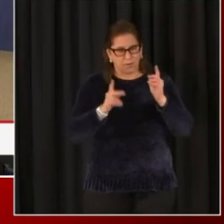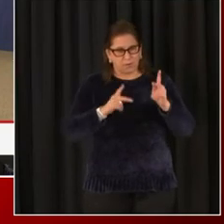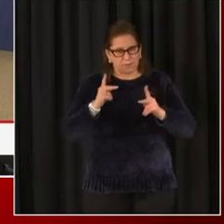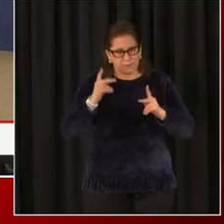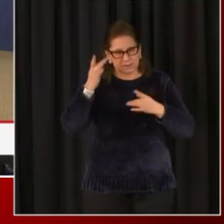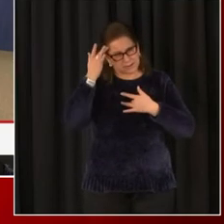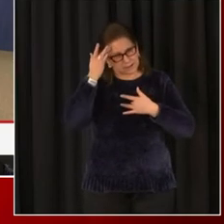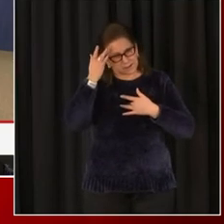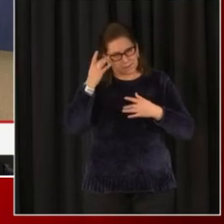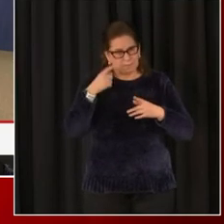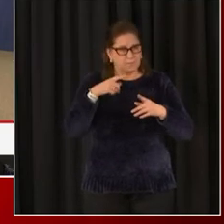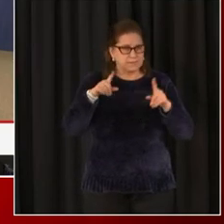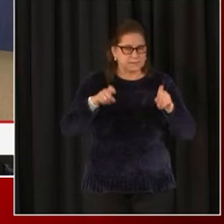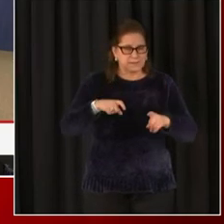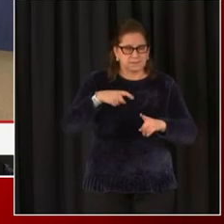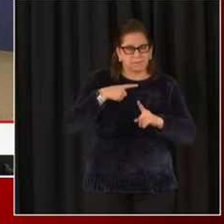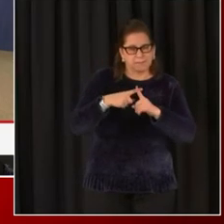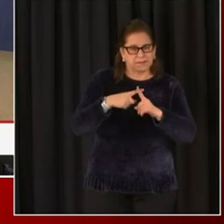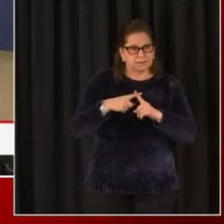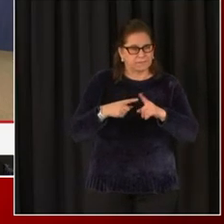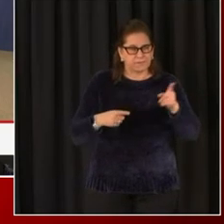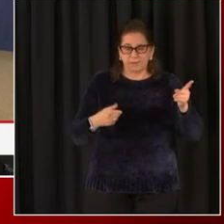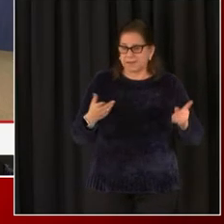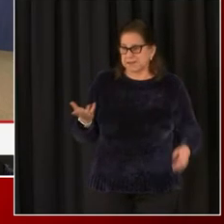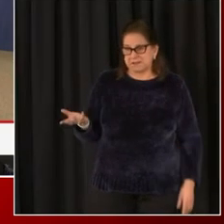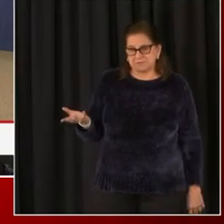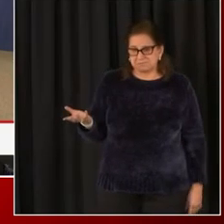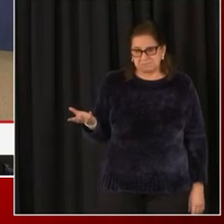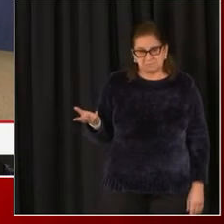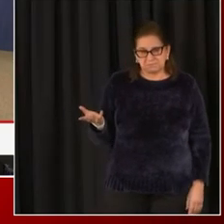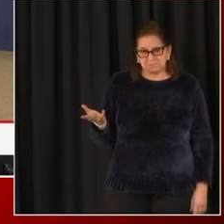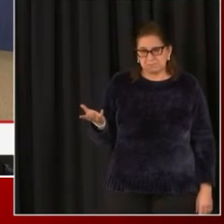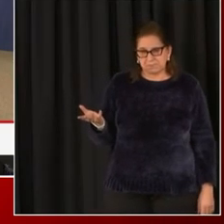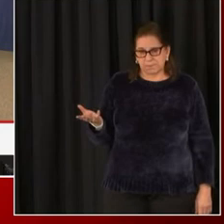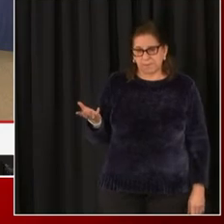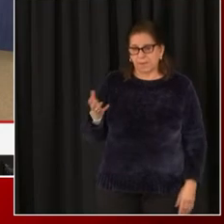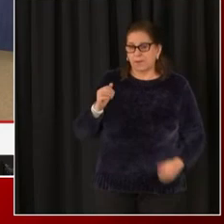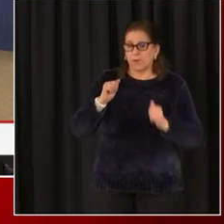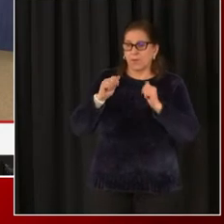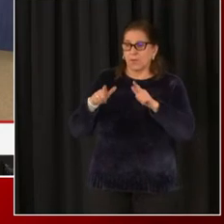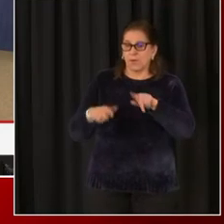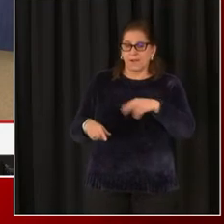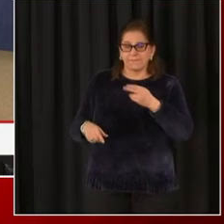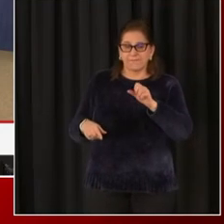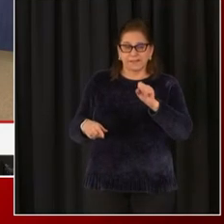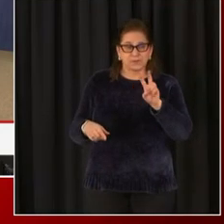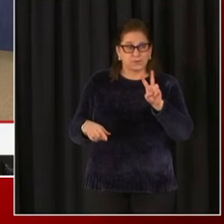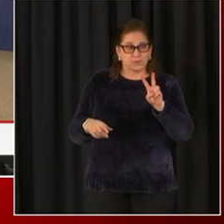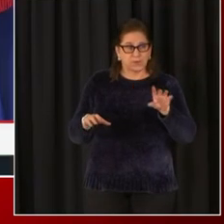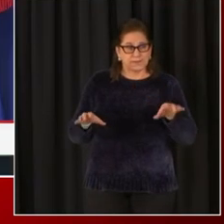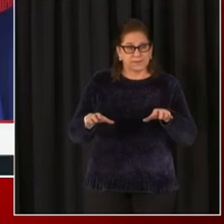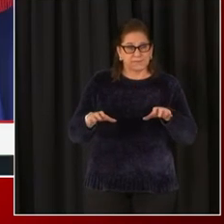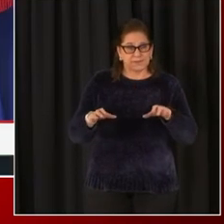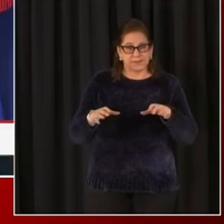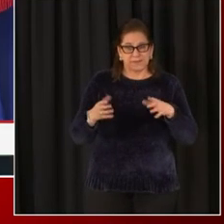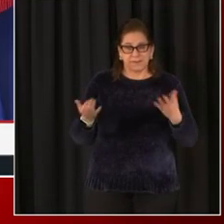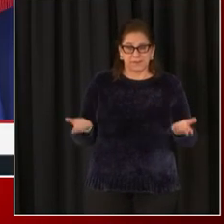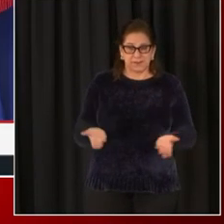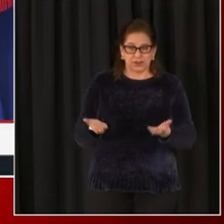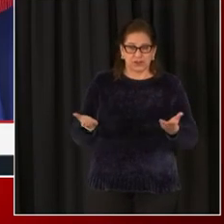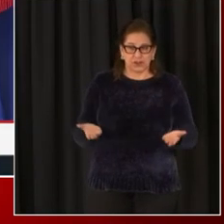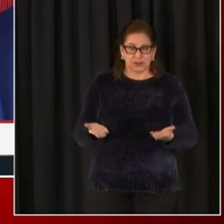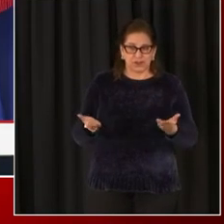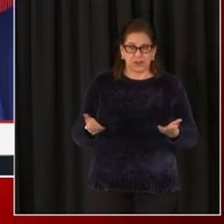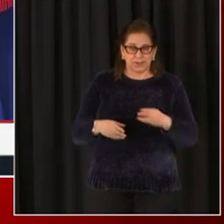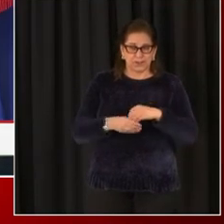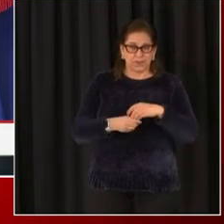arbitrary. Let me, let me jump in. We, there, these are all phase two activities and the metrics, I don't know if we have